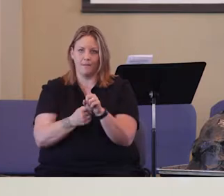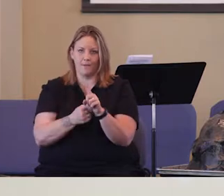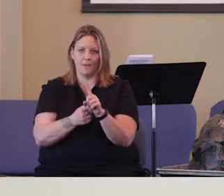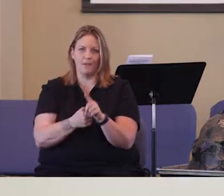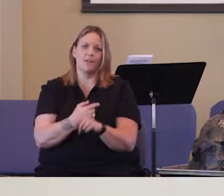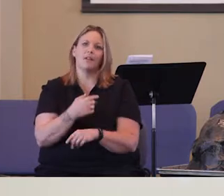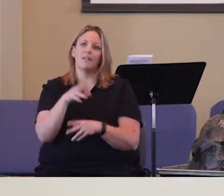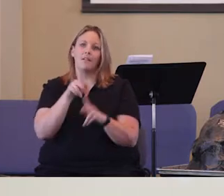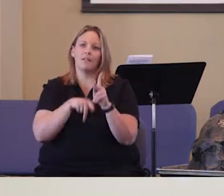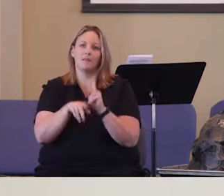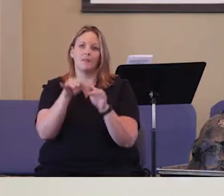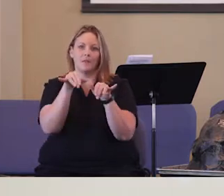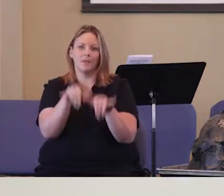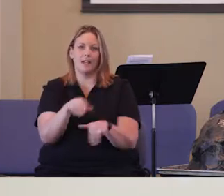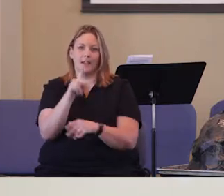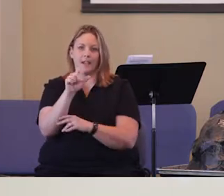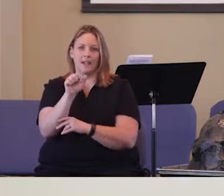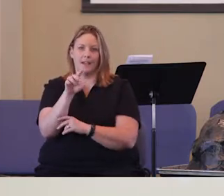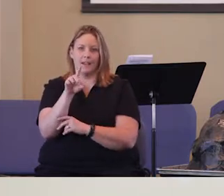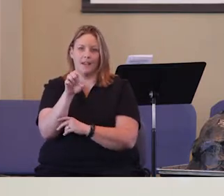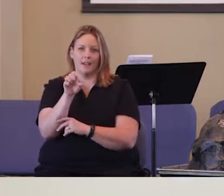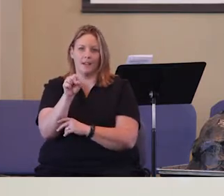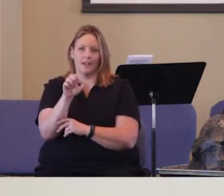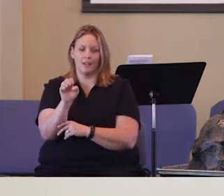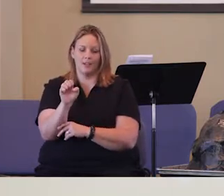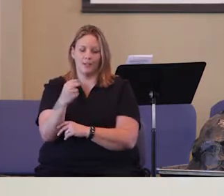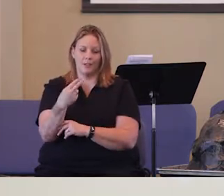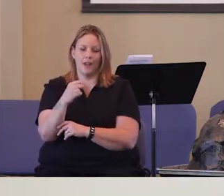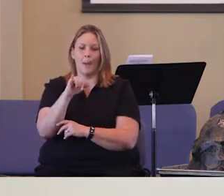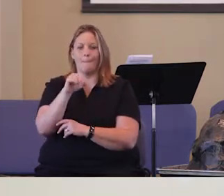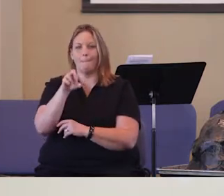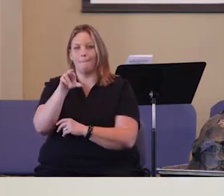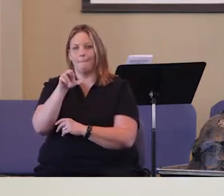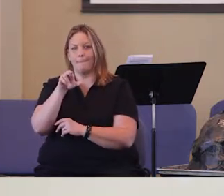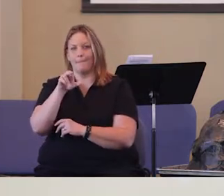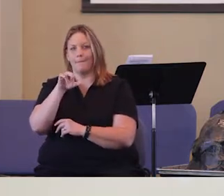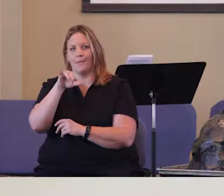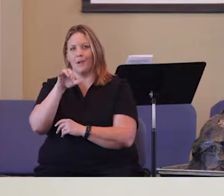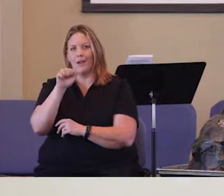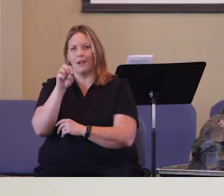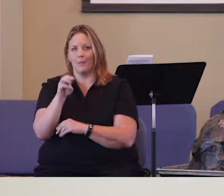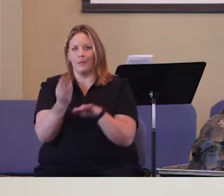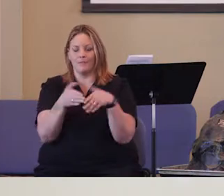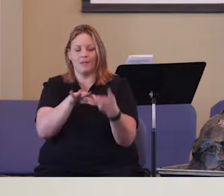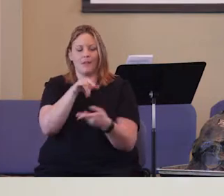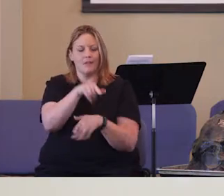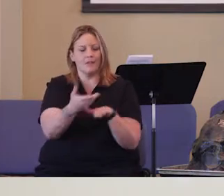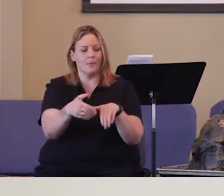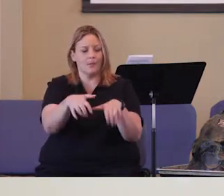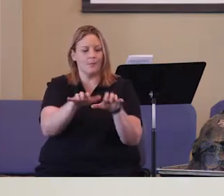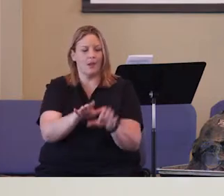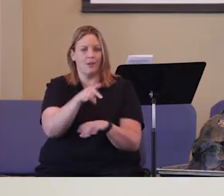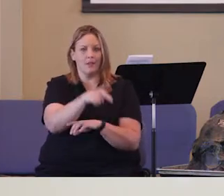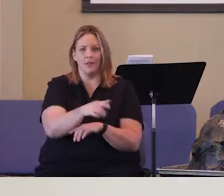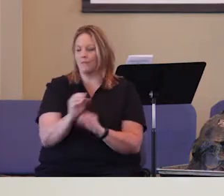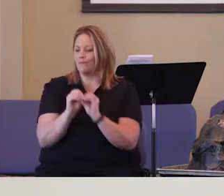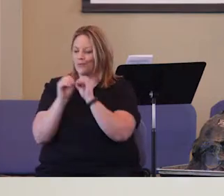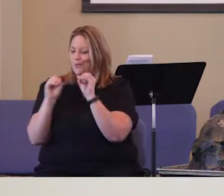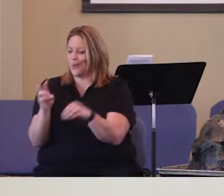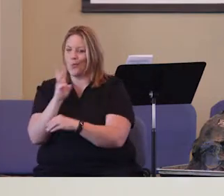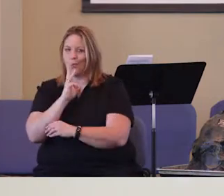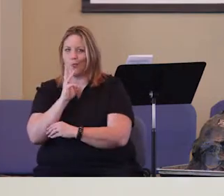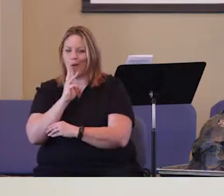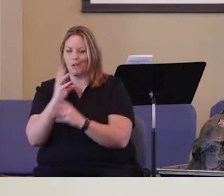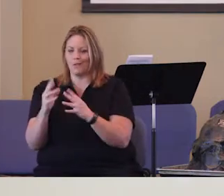stayed in Kadesh, and Miriam died there and was buried there. Now, there was no water for the congregation, so they